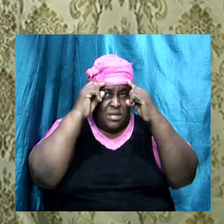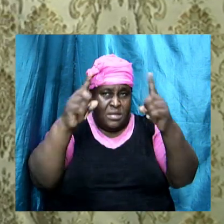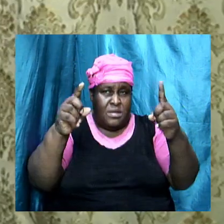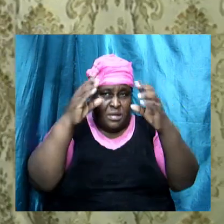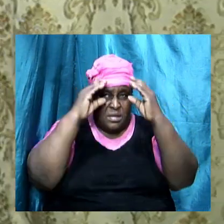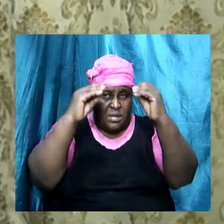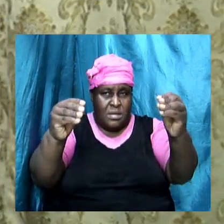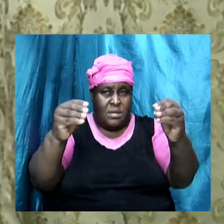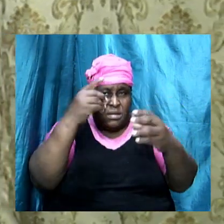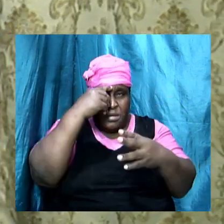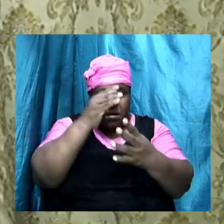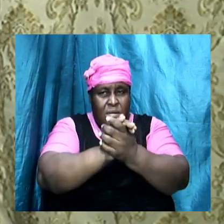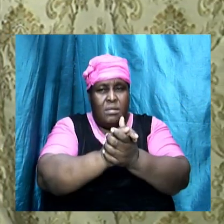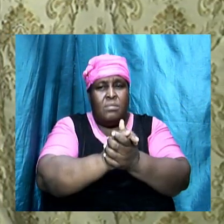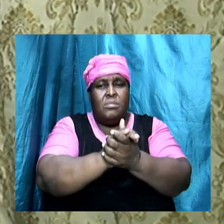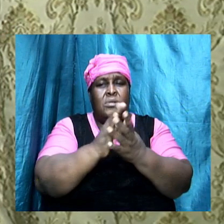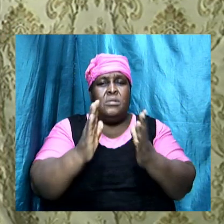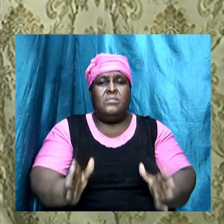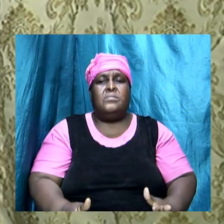teaches believers